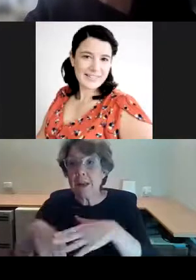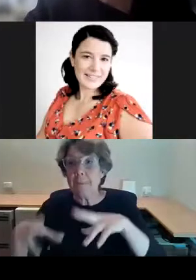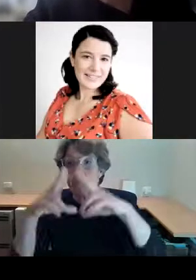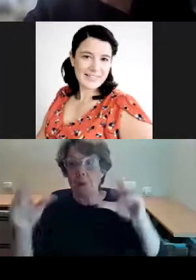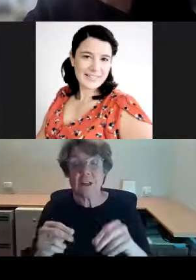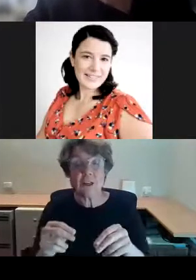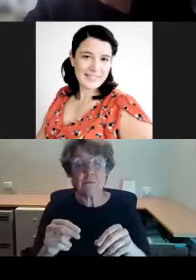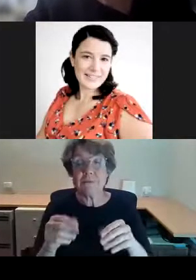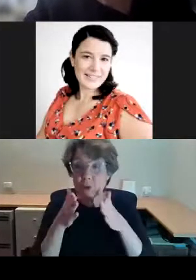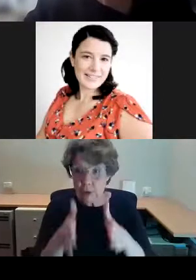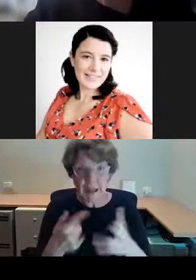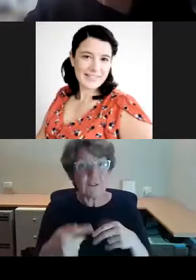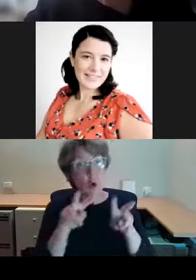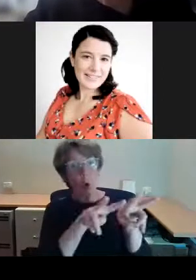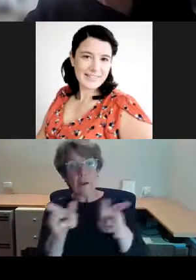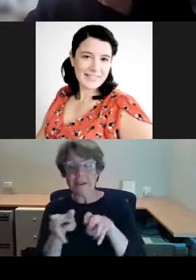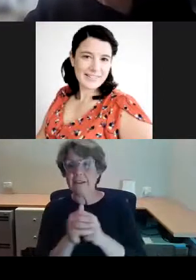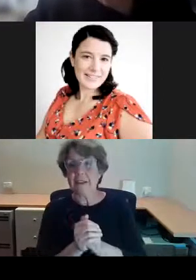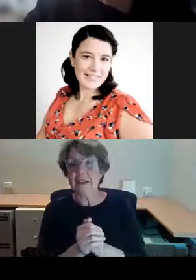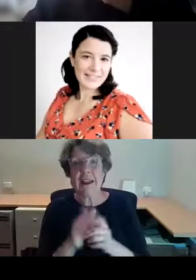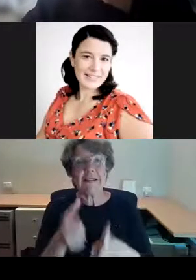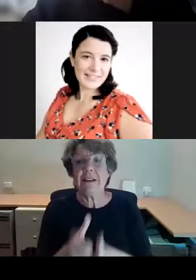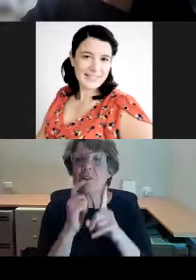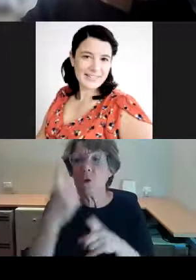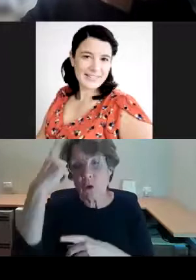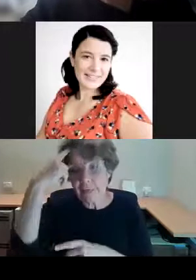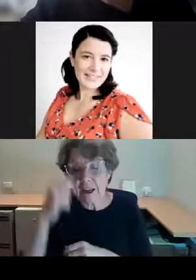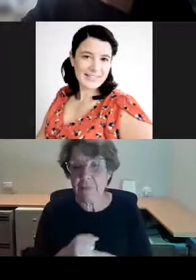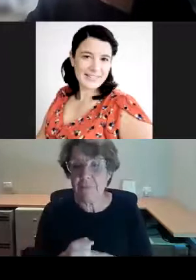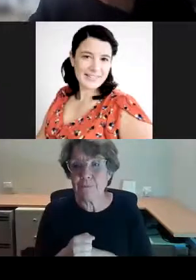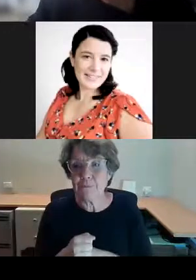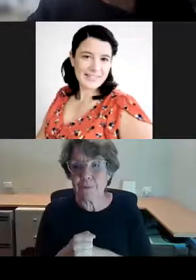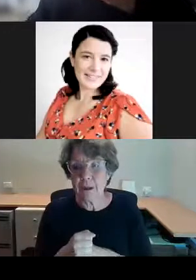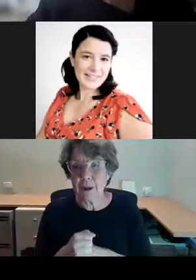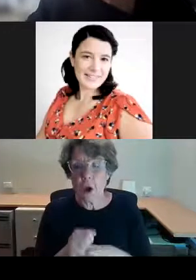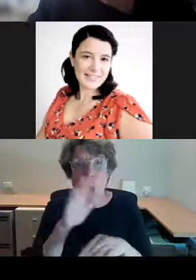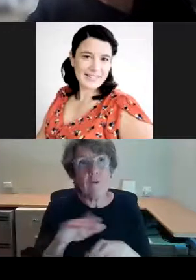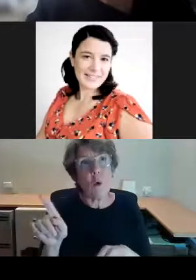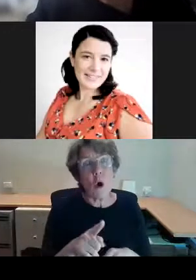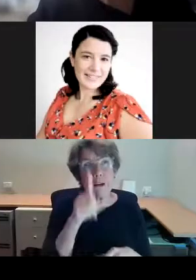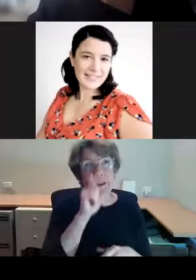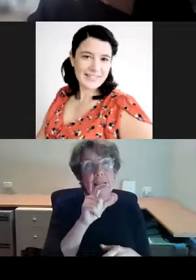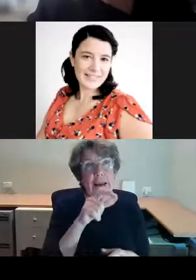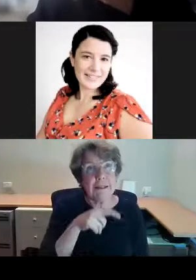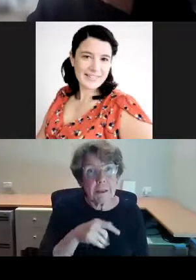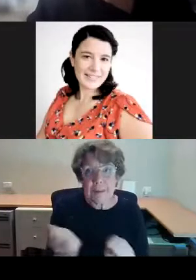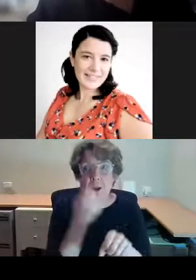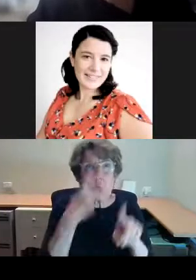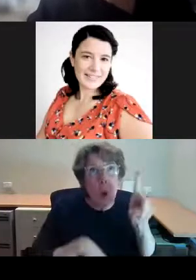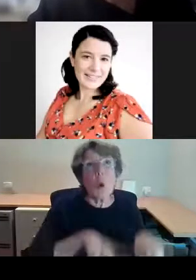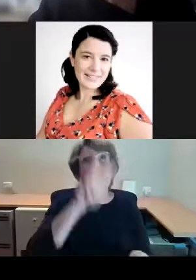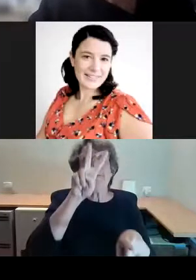city, it's hard to think about what might draw your eye upwards to look up